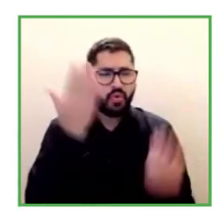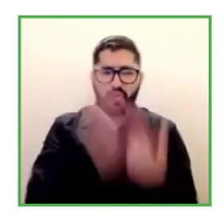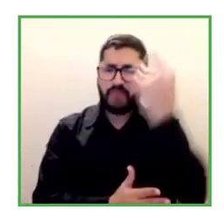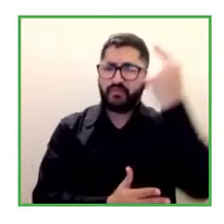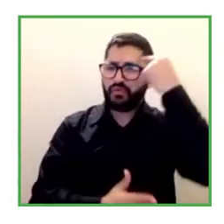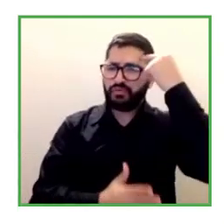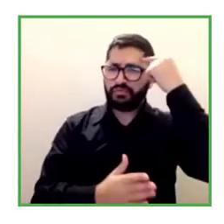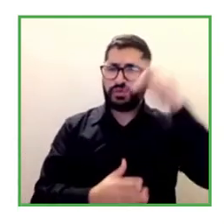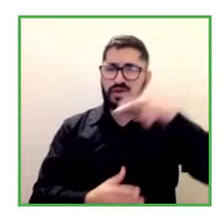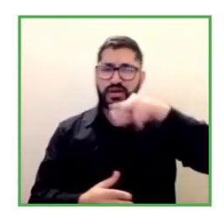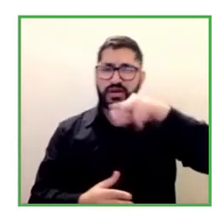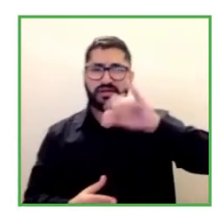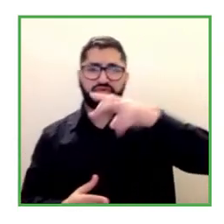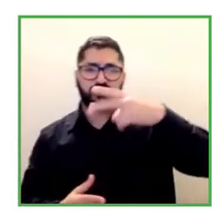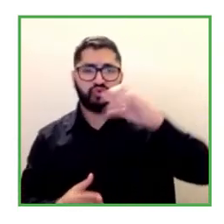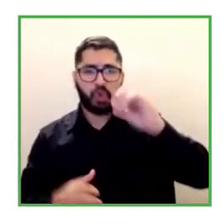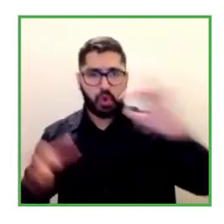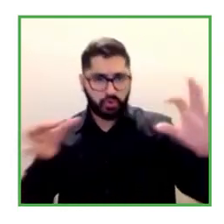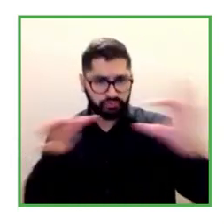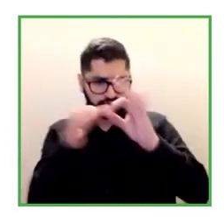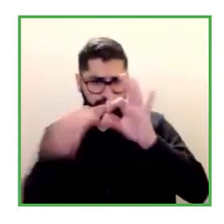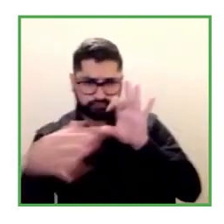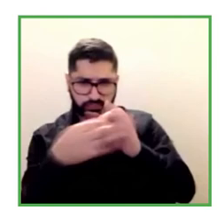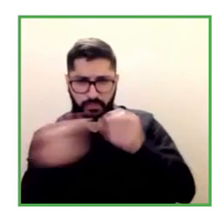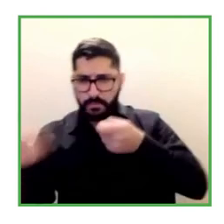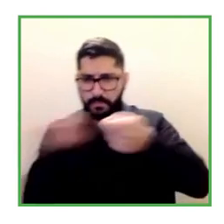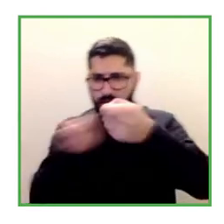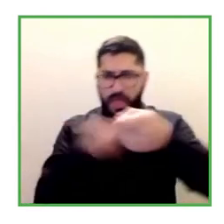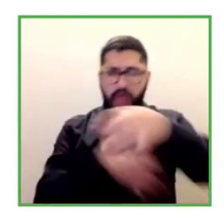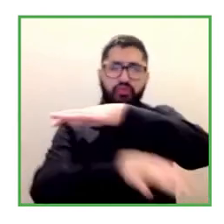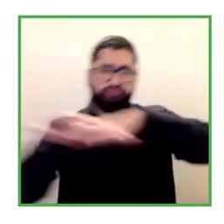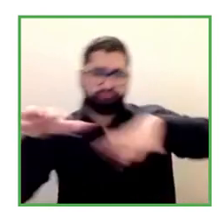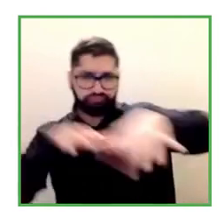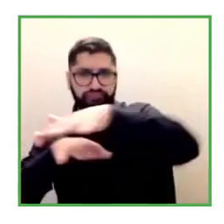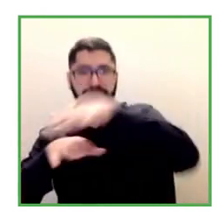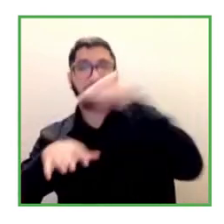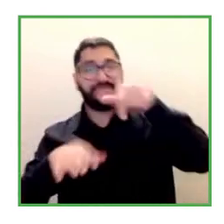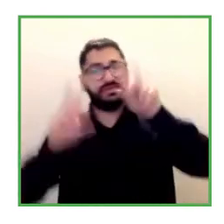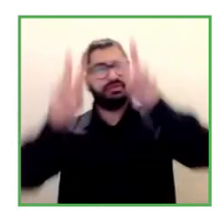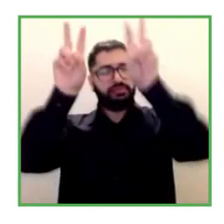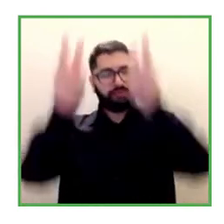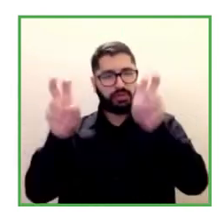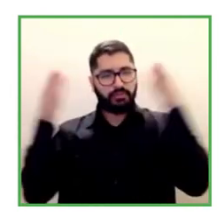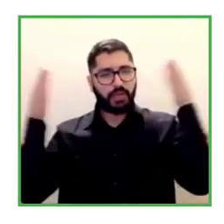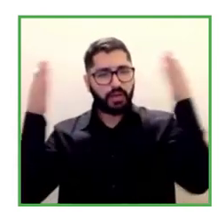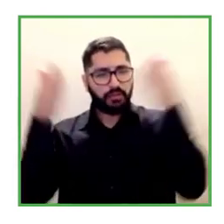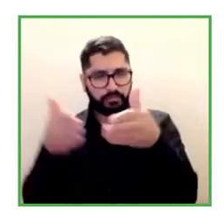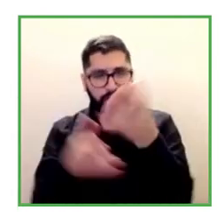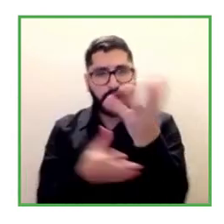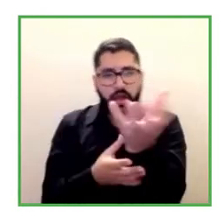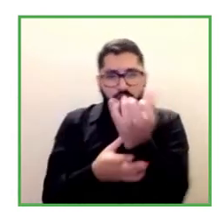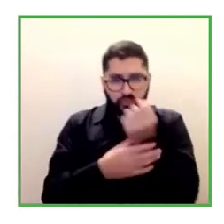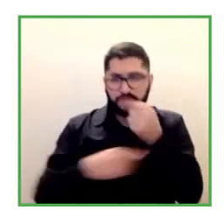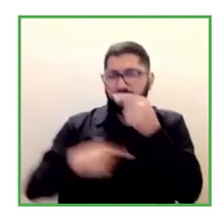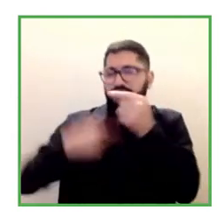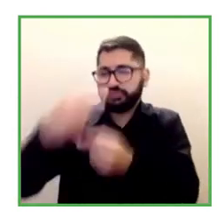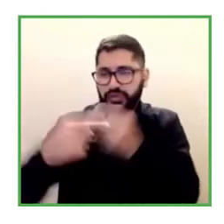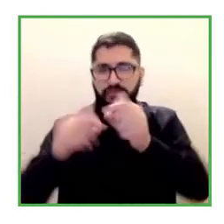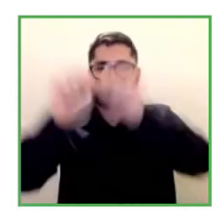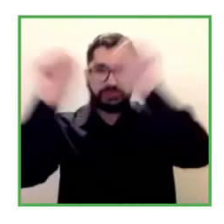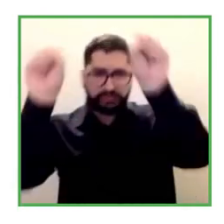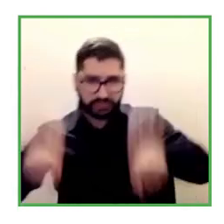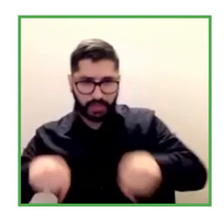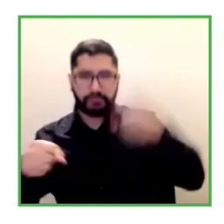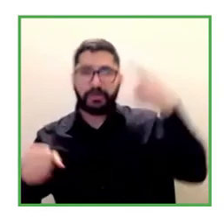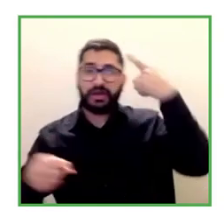addressing the job market like digitalization and sustainable economy circular economy i think it's very important that